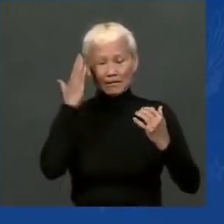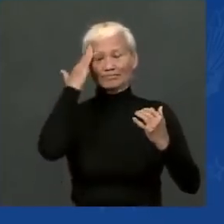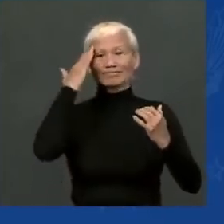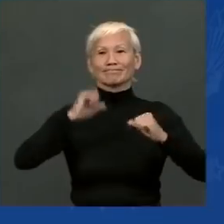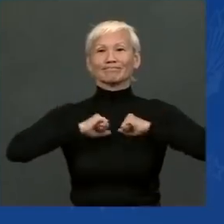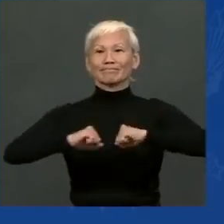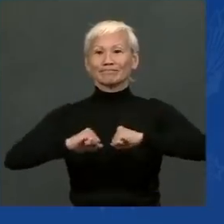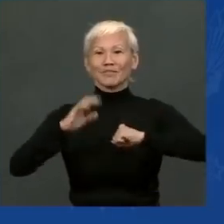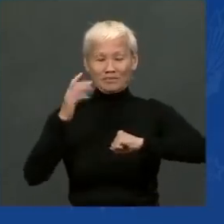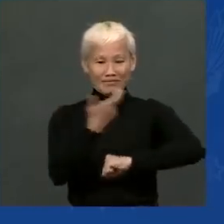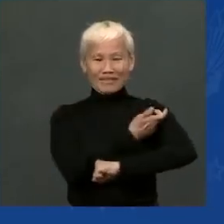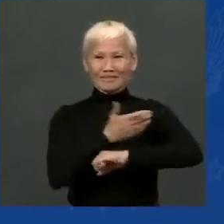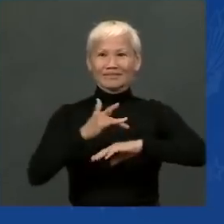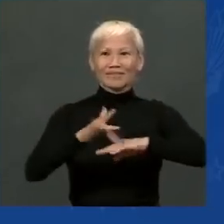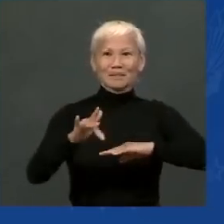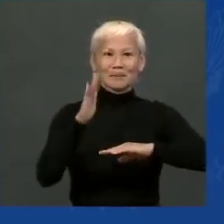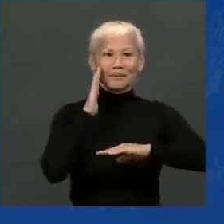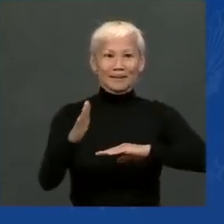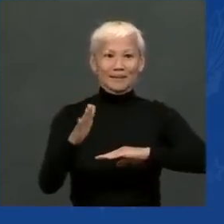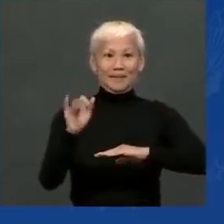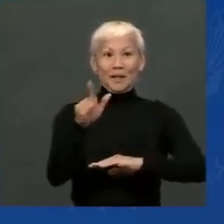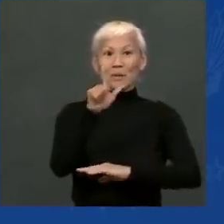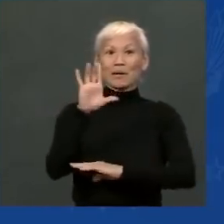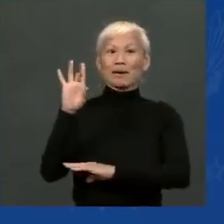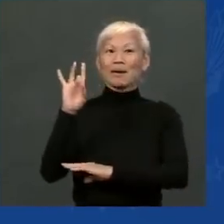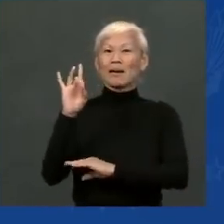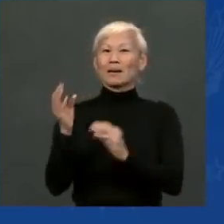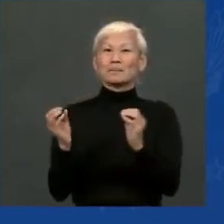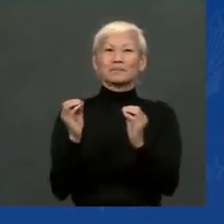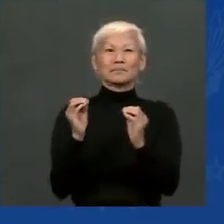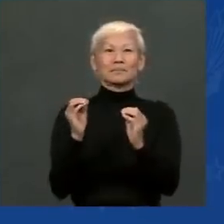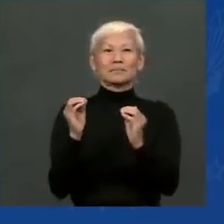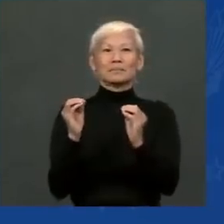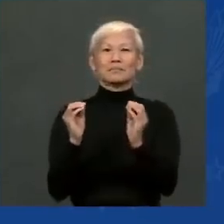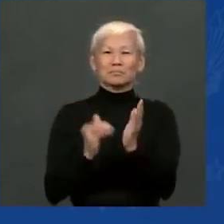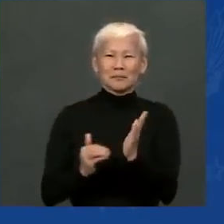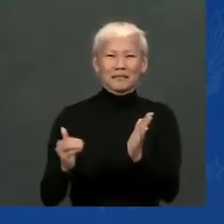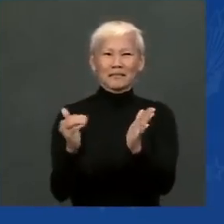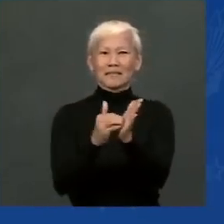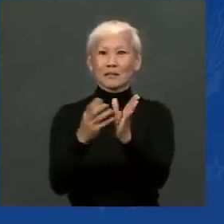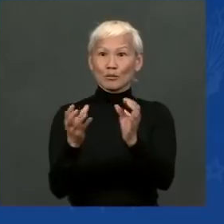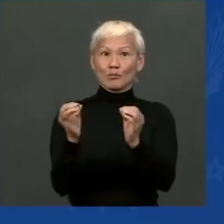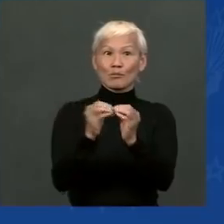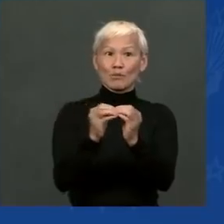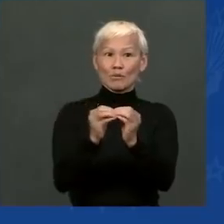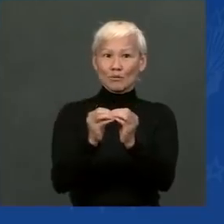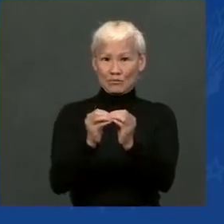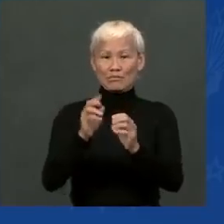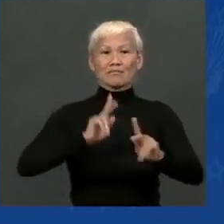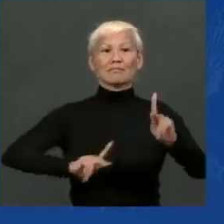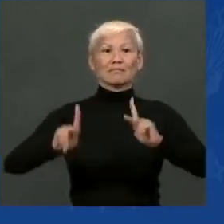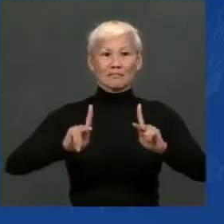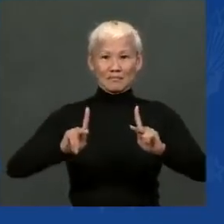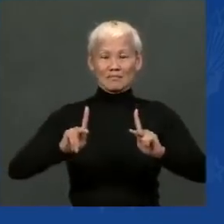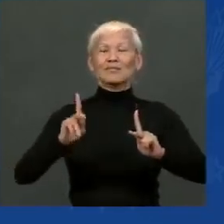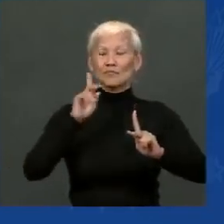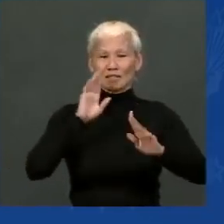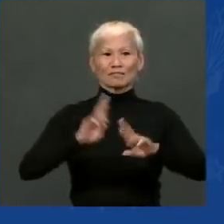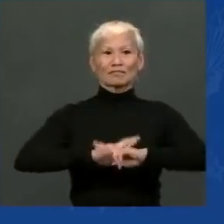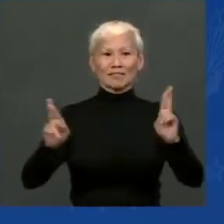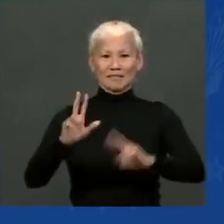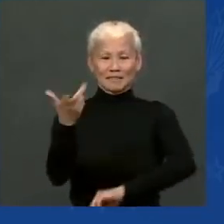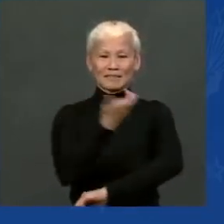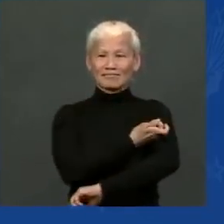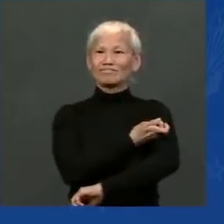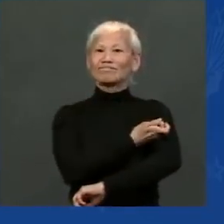-eight million more young Americans are now eligible for the protection of a vaccine. And my administration is ready. We're ready from day one